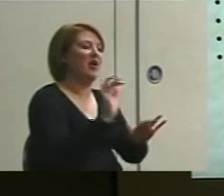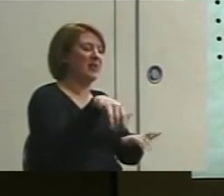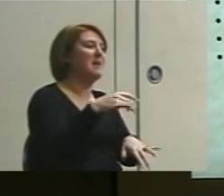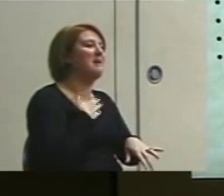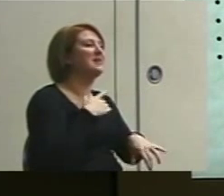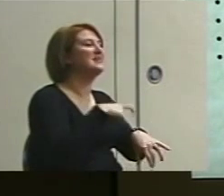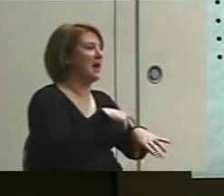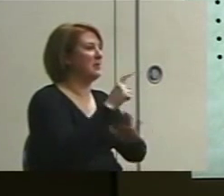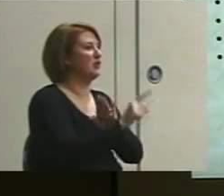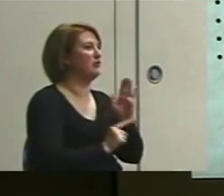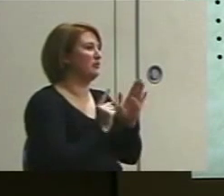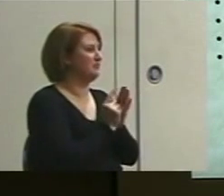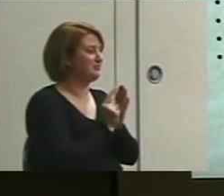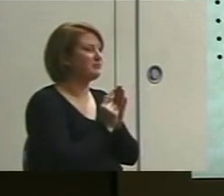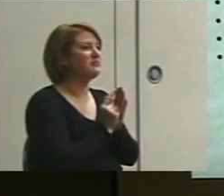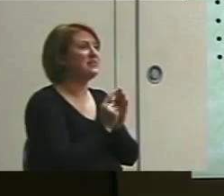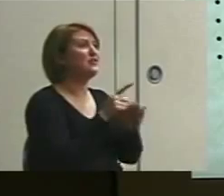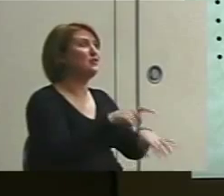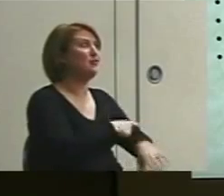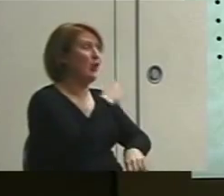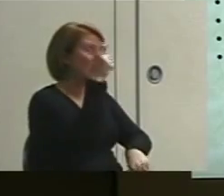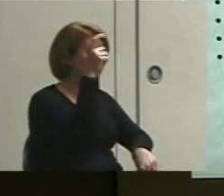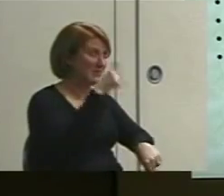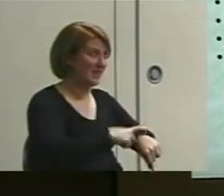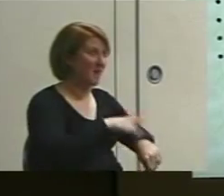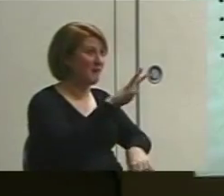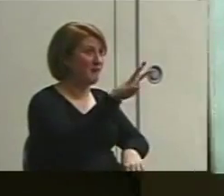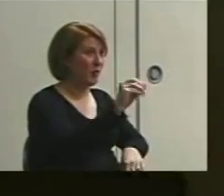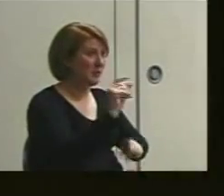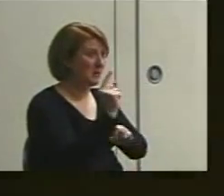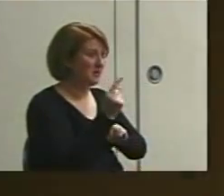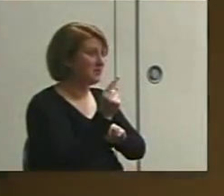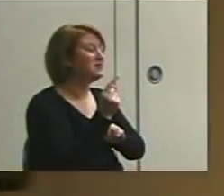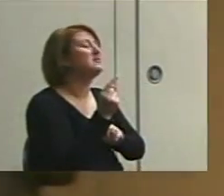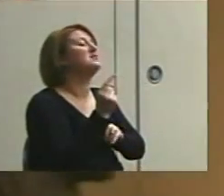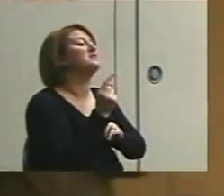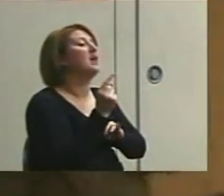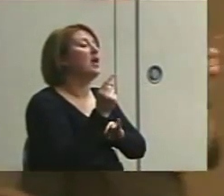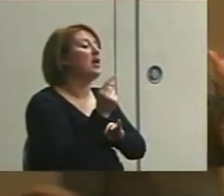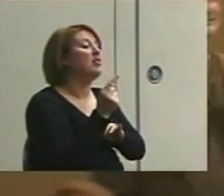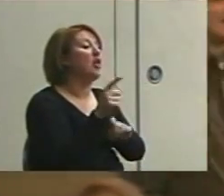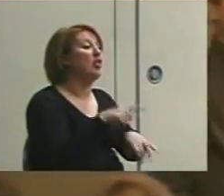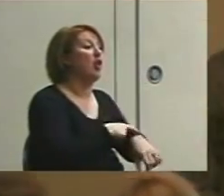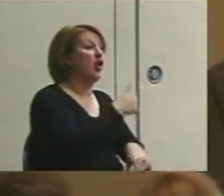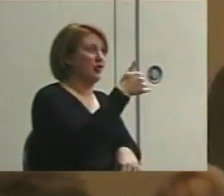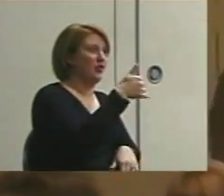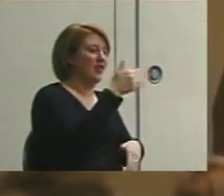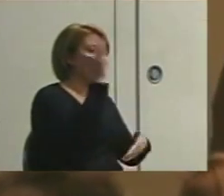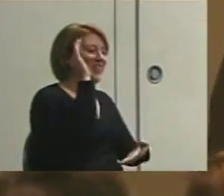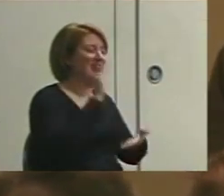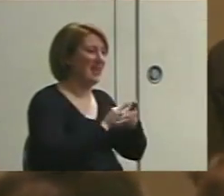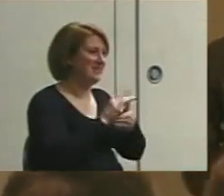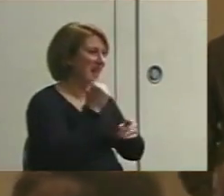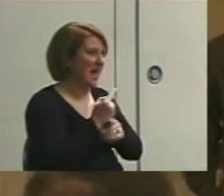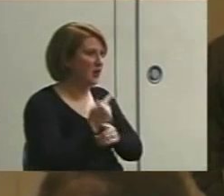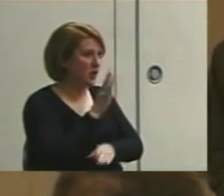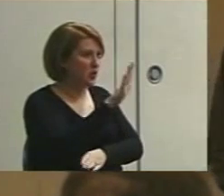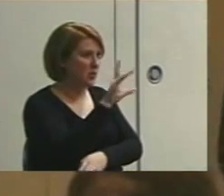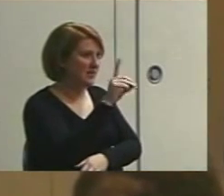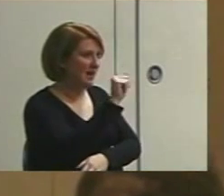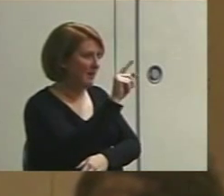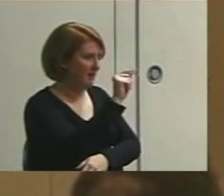time interval. That's a long time interval. The longer that interval, the less accurate your data will be.